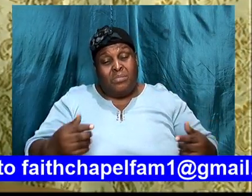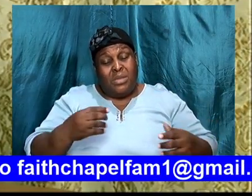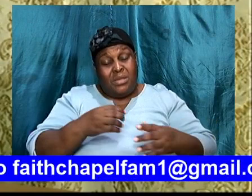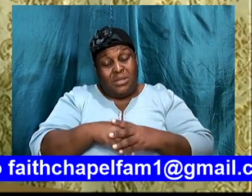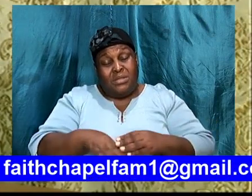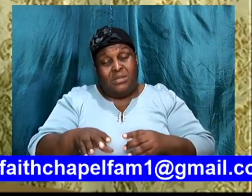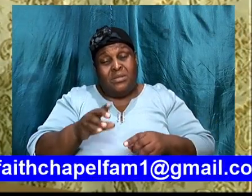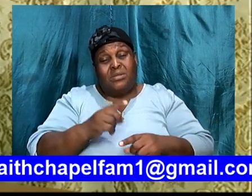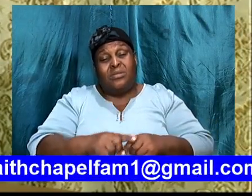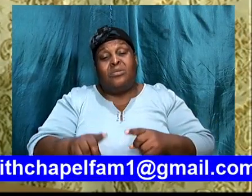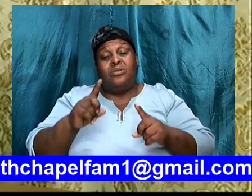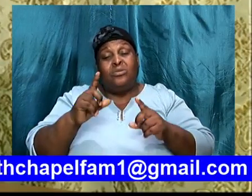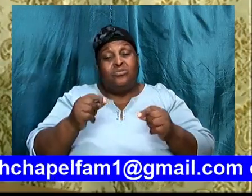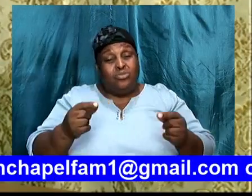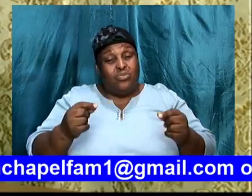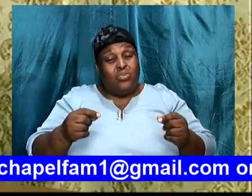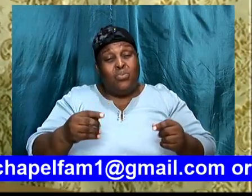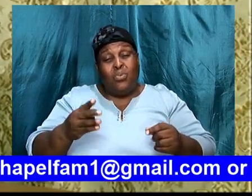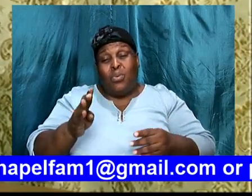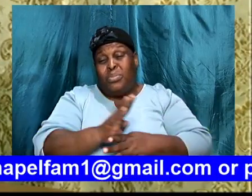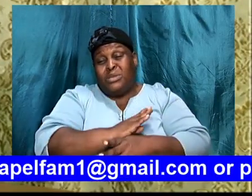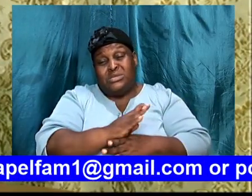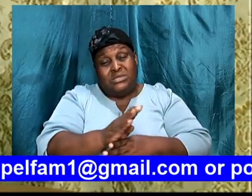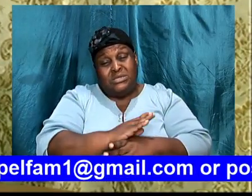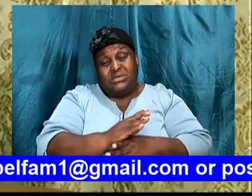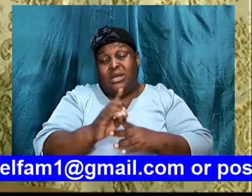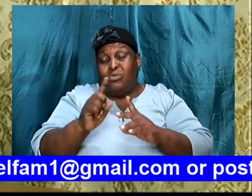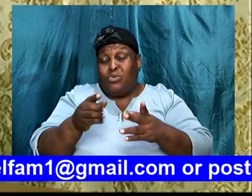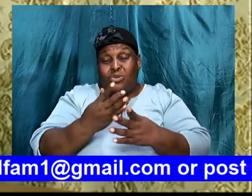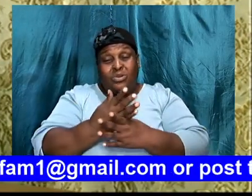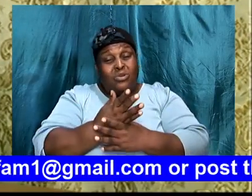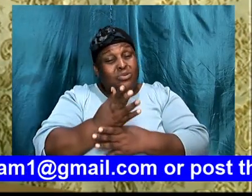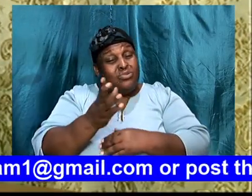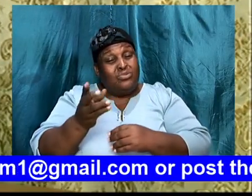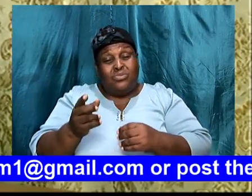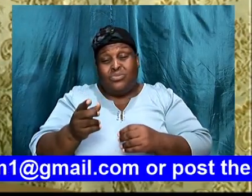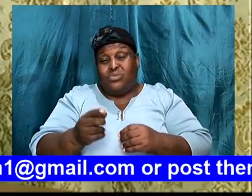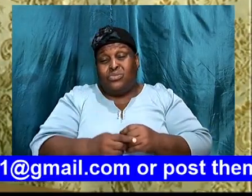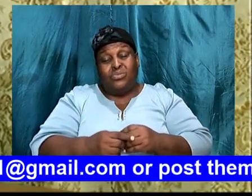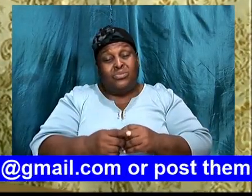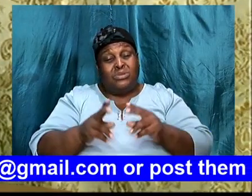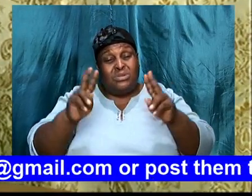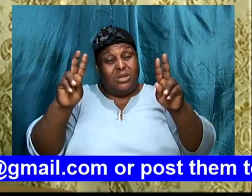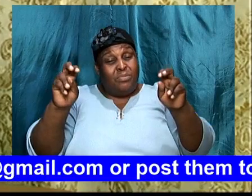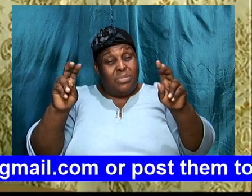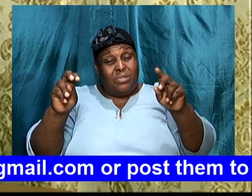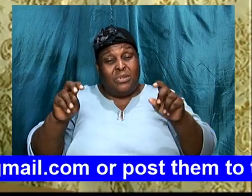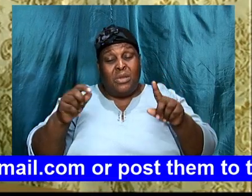and, and going through the lesson, I am very fearful, you know, I'm very, very fearful, because,